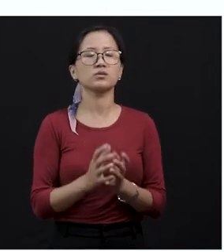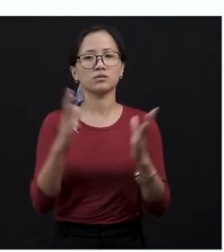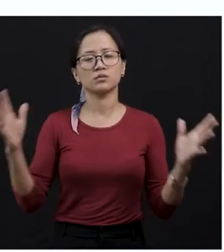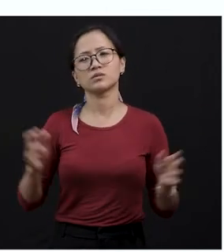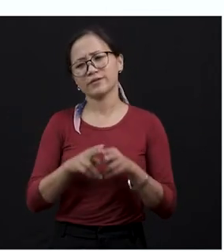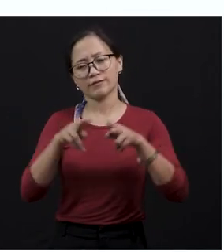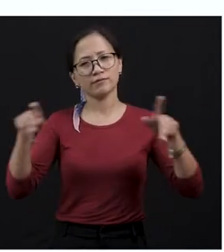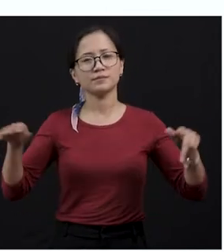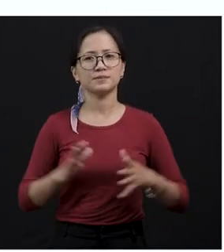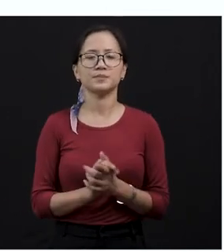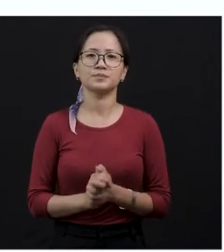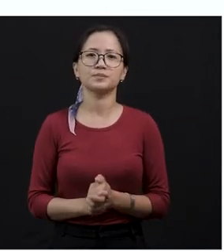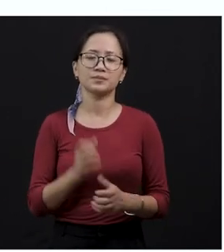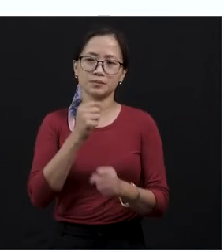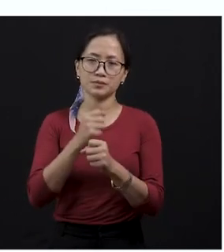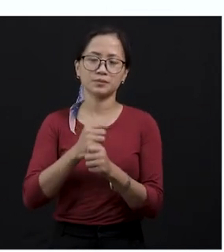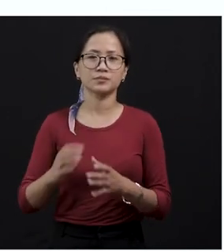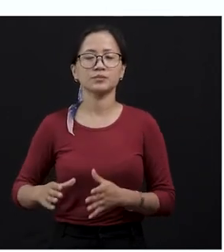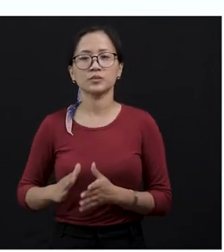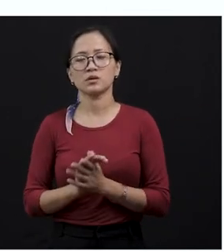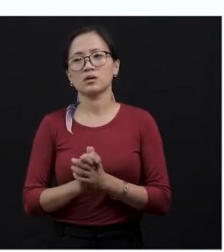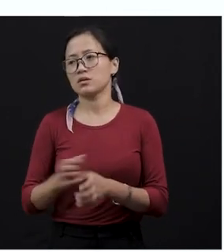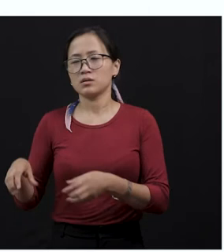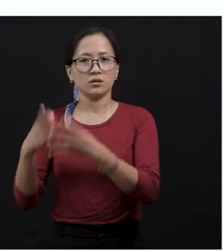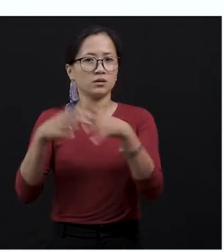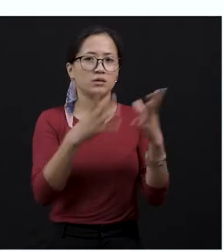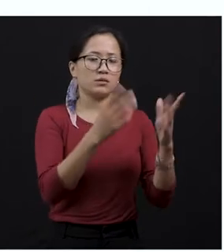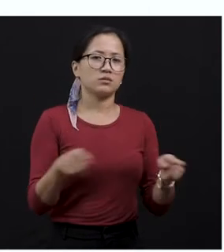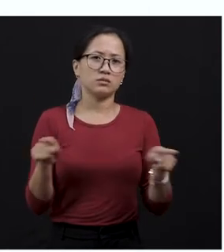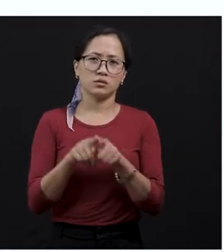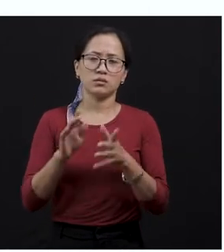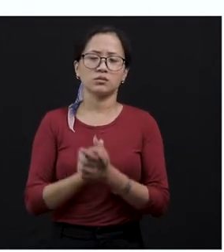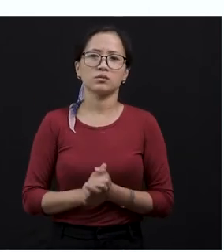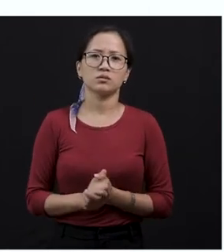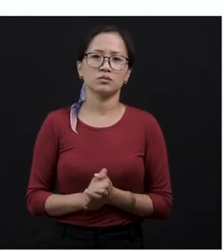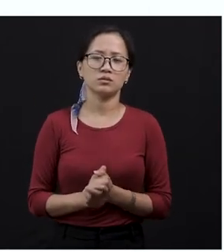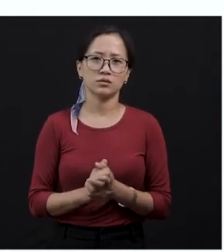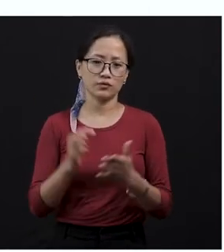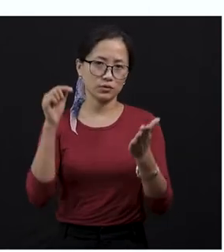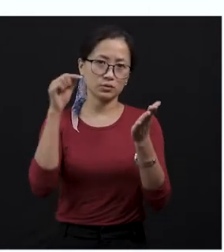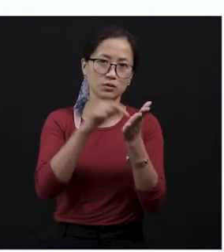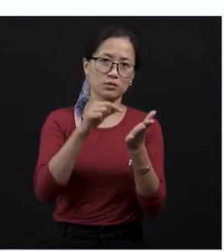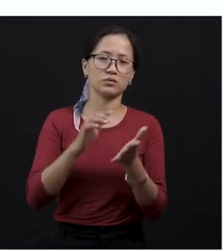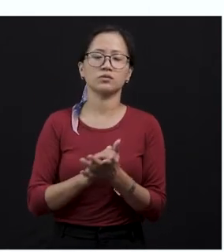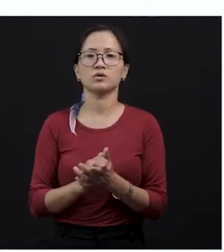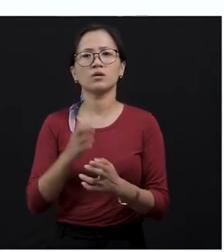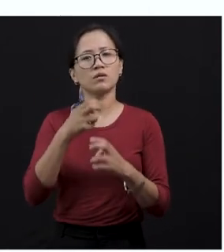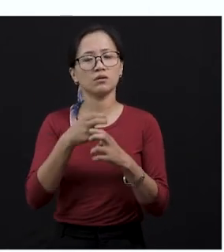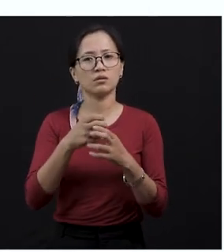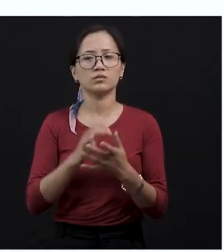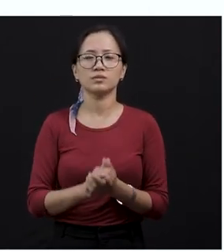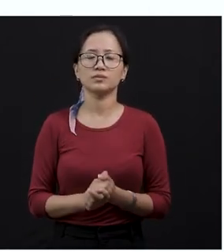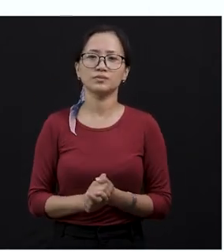varieties of cactus in the jungle too. And those can be more prickly, isn't it? It will prick you, it can be more harmful for you,